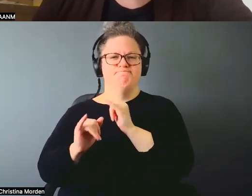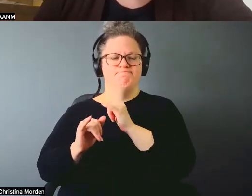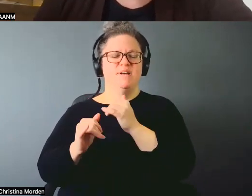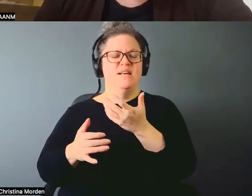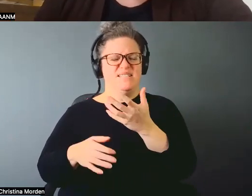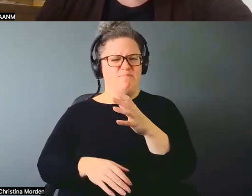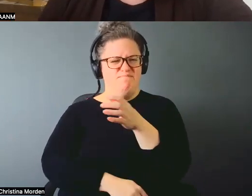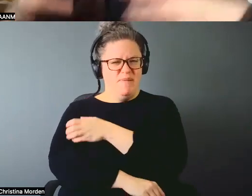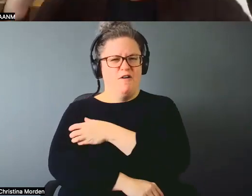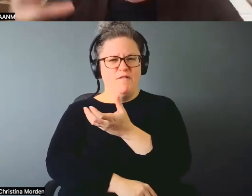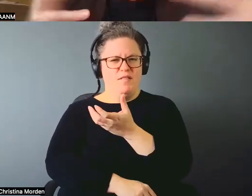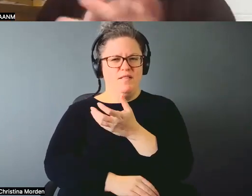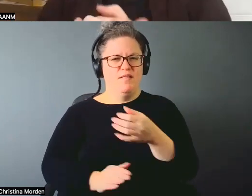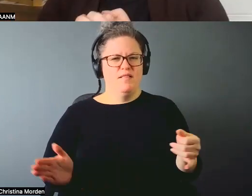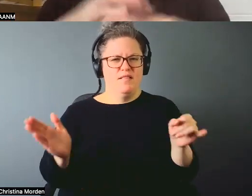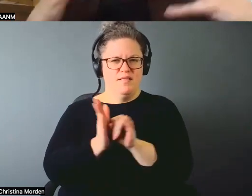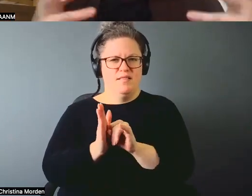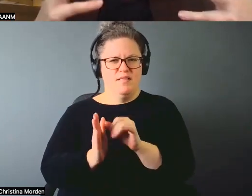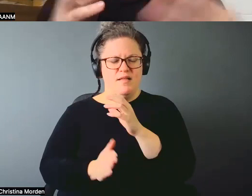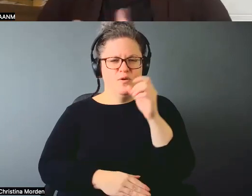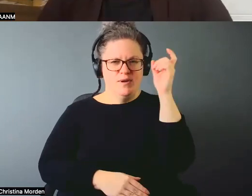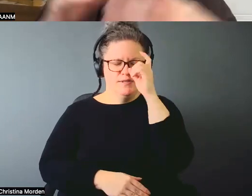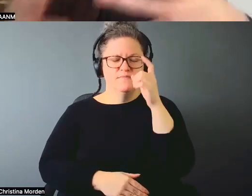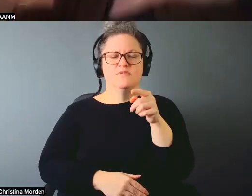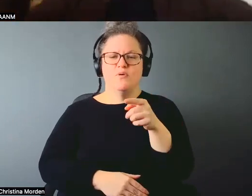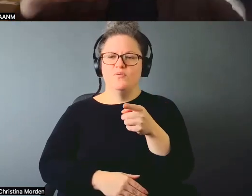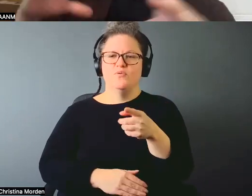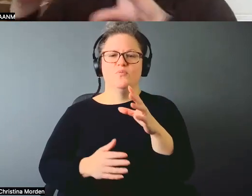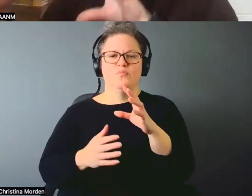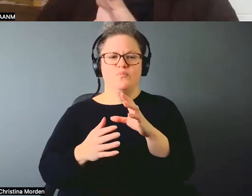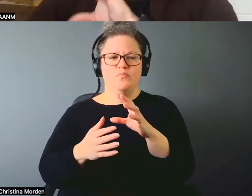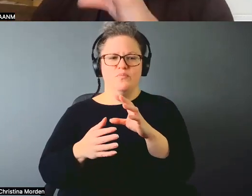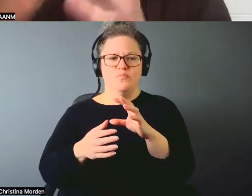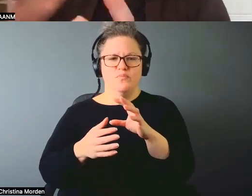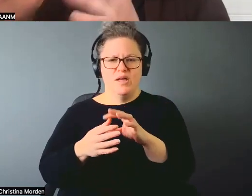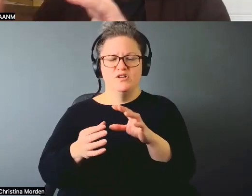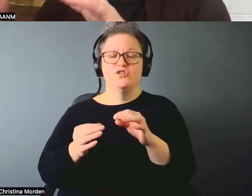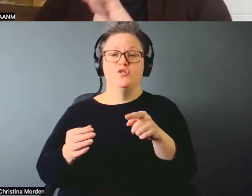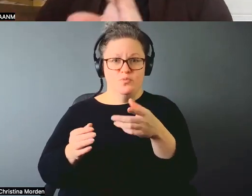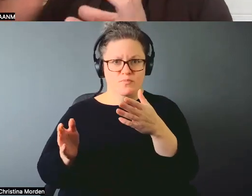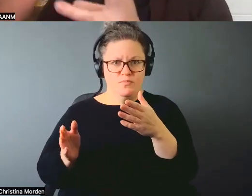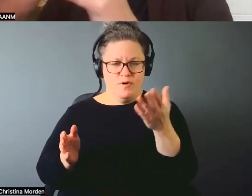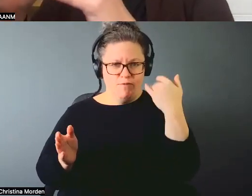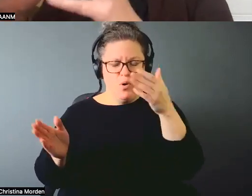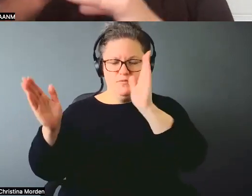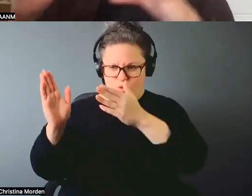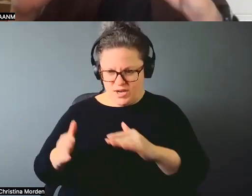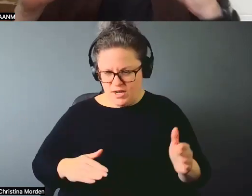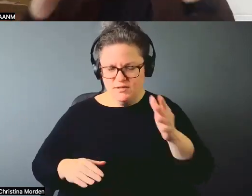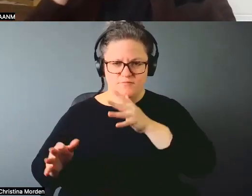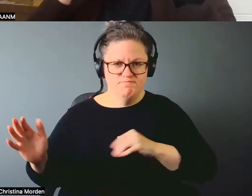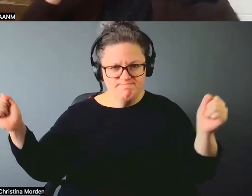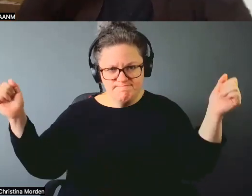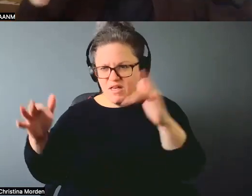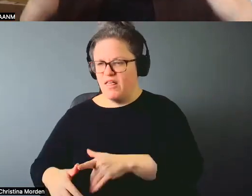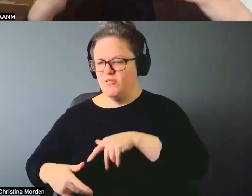Um, and the wisdom and so when you're talking about how stepping back from organizing these women gathering gatherings and